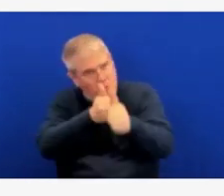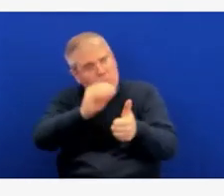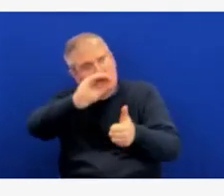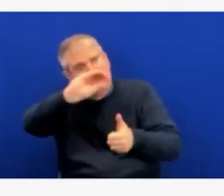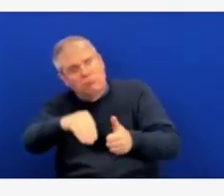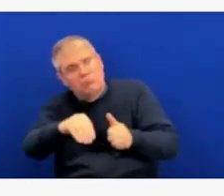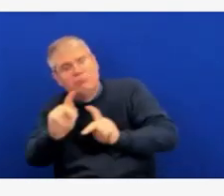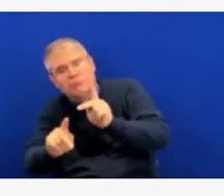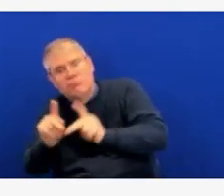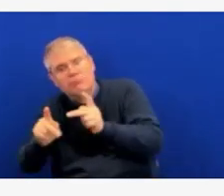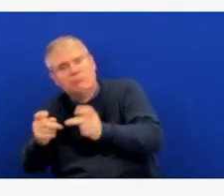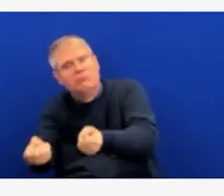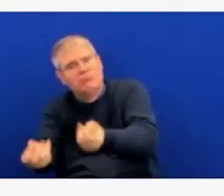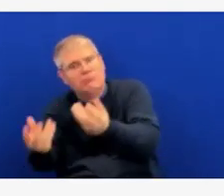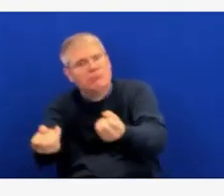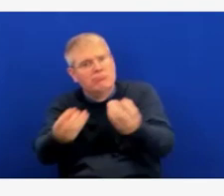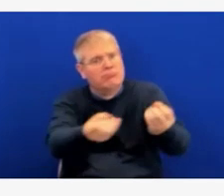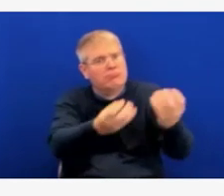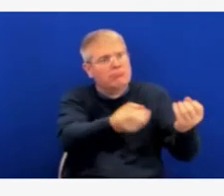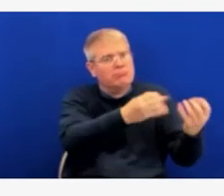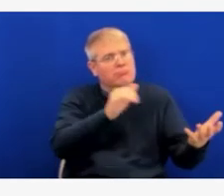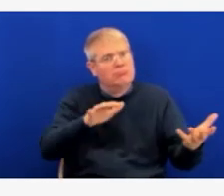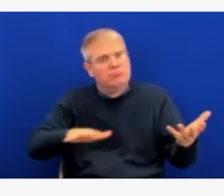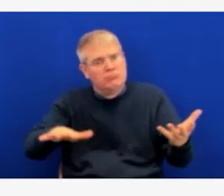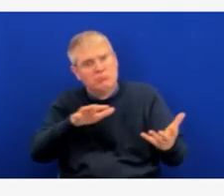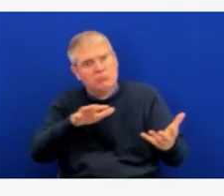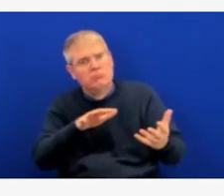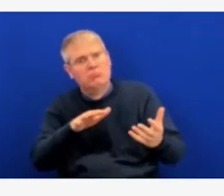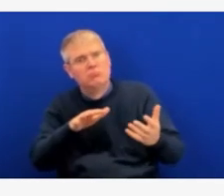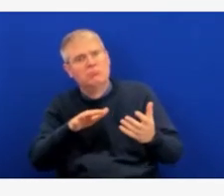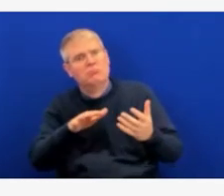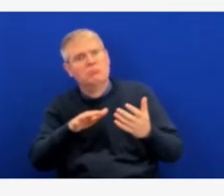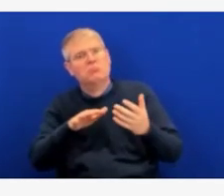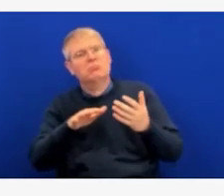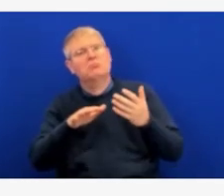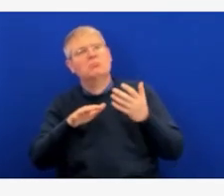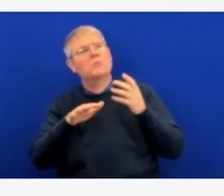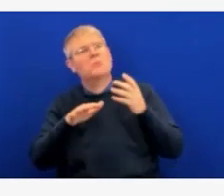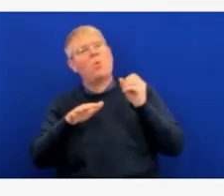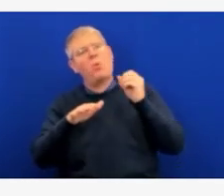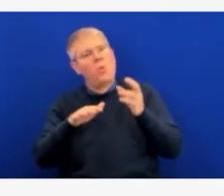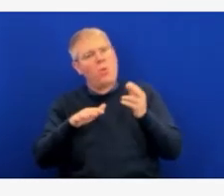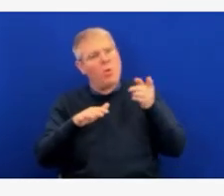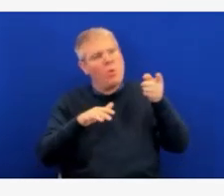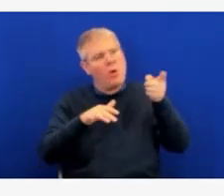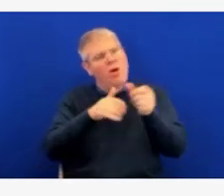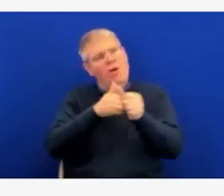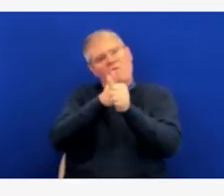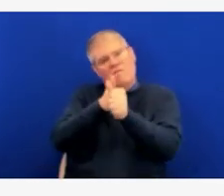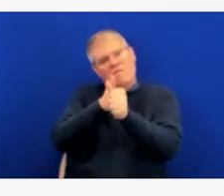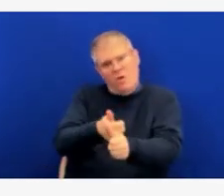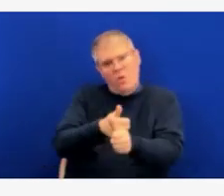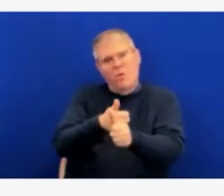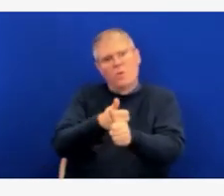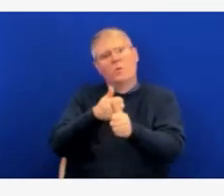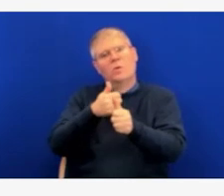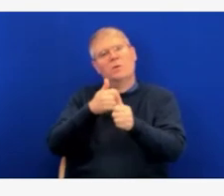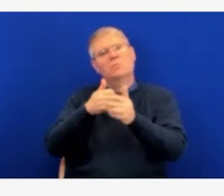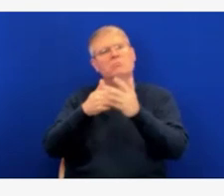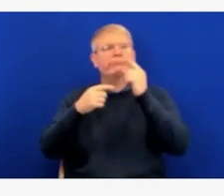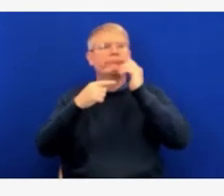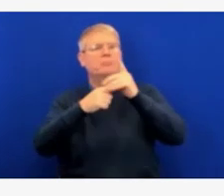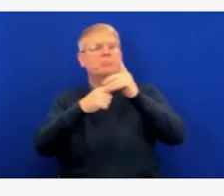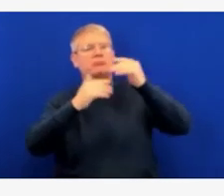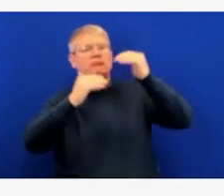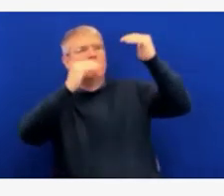and maybe make some assumptions based on that? Yeah, thanks,